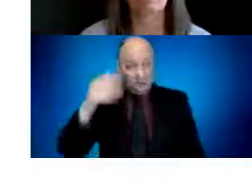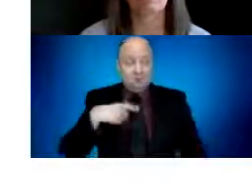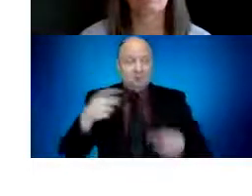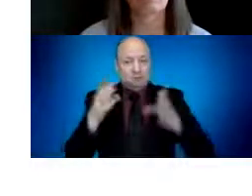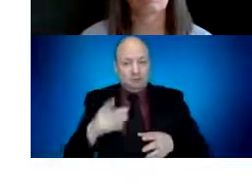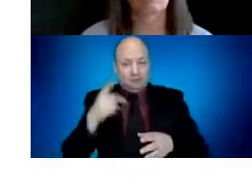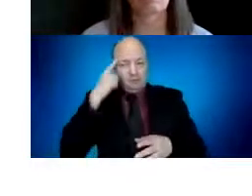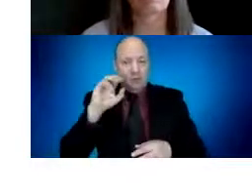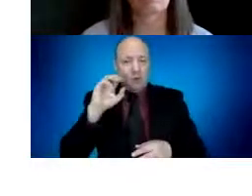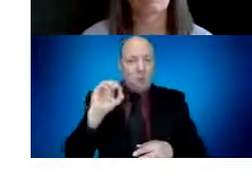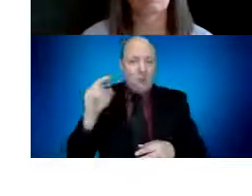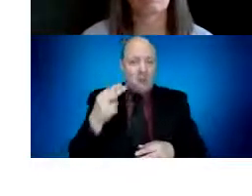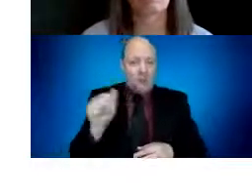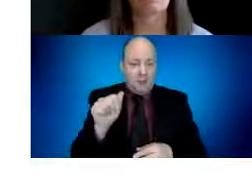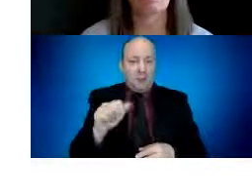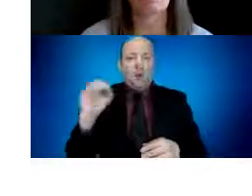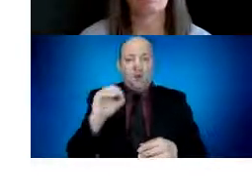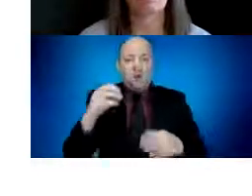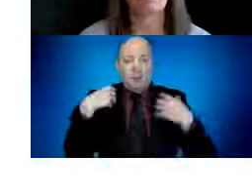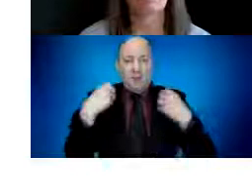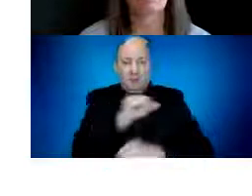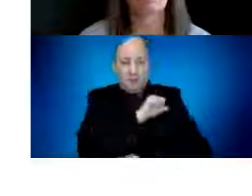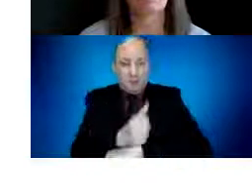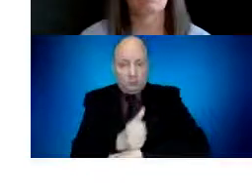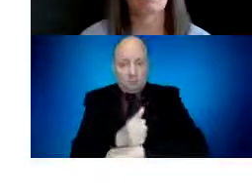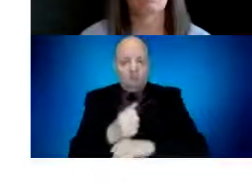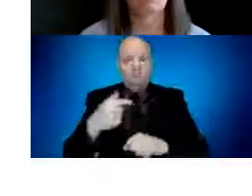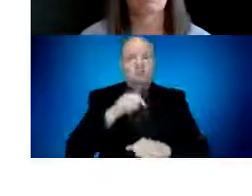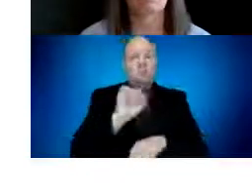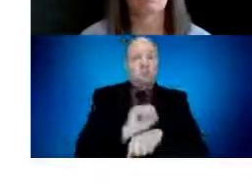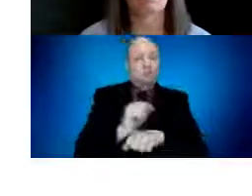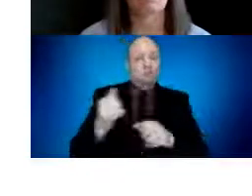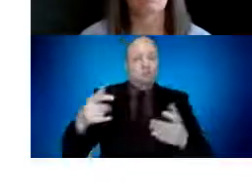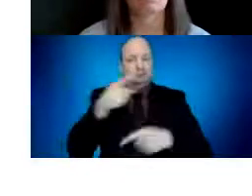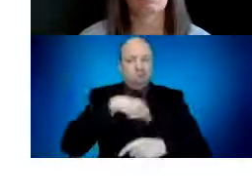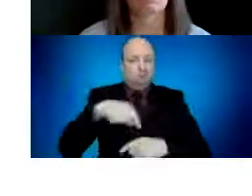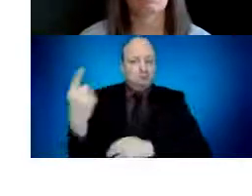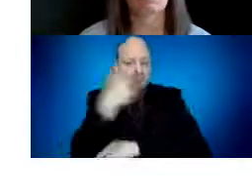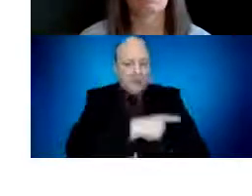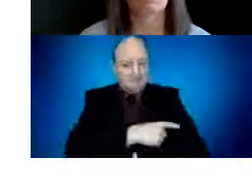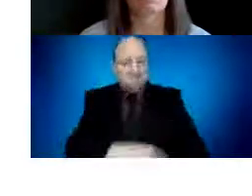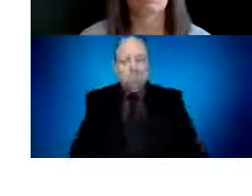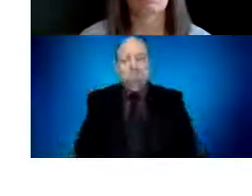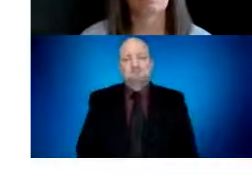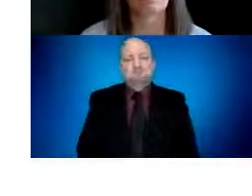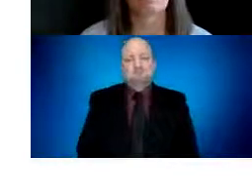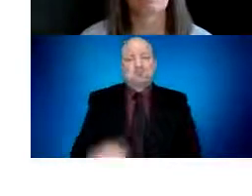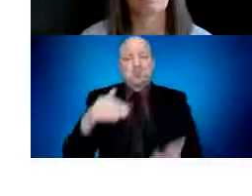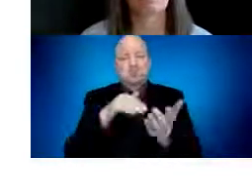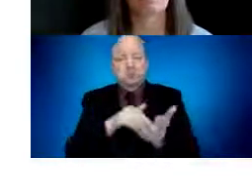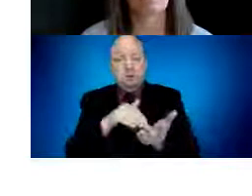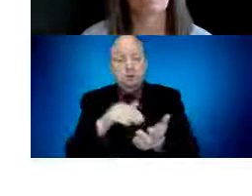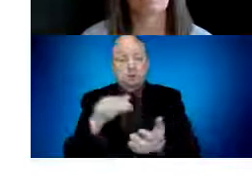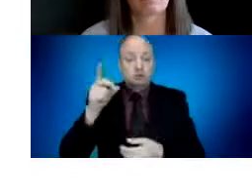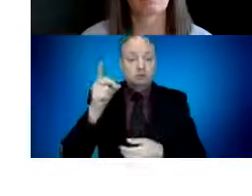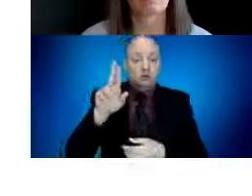by Dr. Dean Seidlinger, our State Health Officer, and Dr. Melissa Sutton, who oversees our COVID-19 testing program. Today, want to give